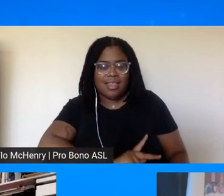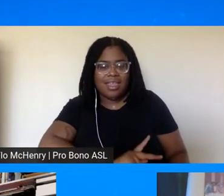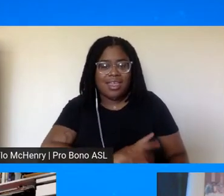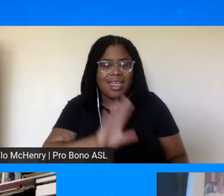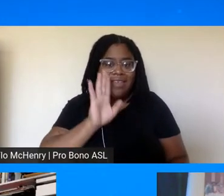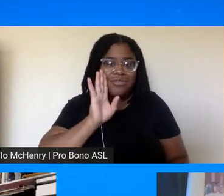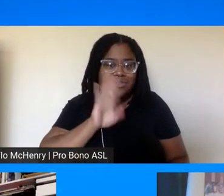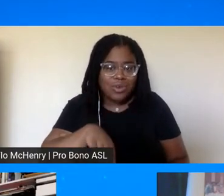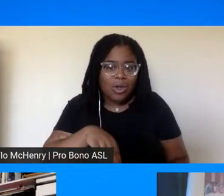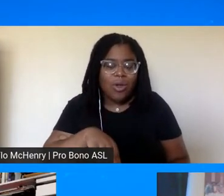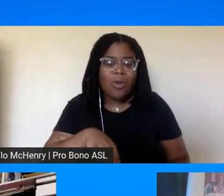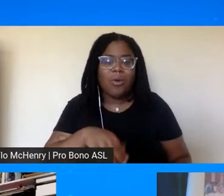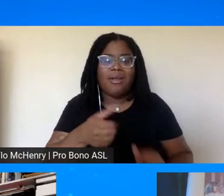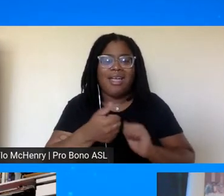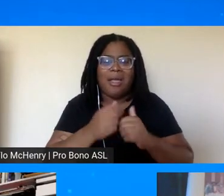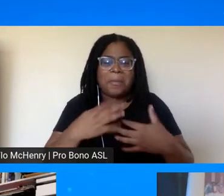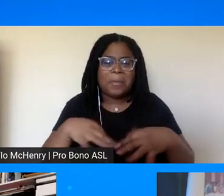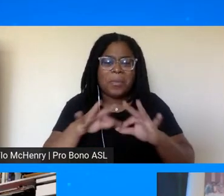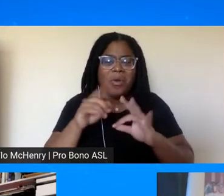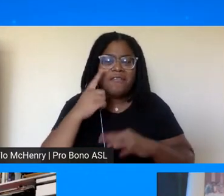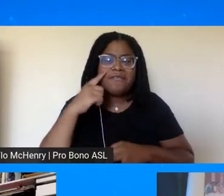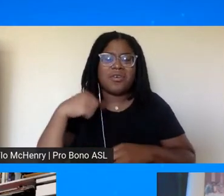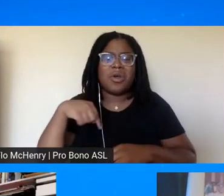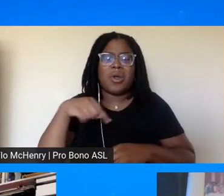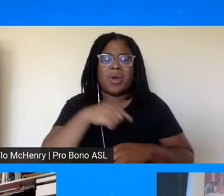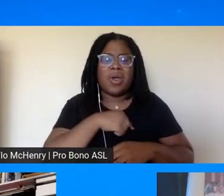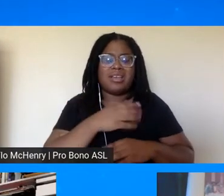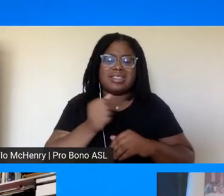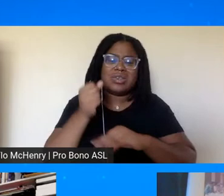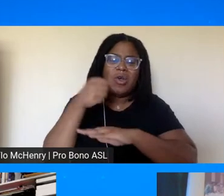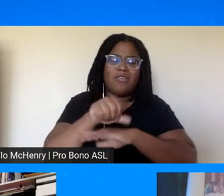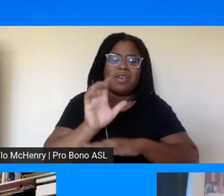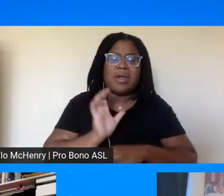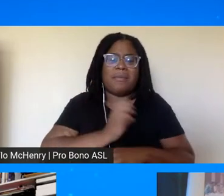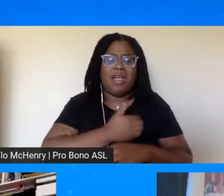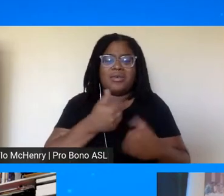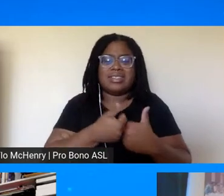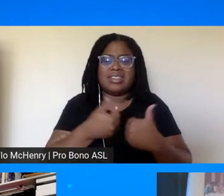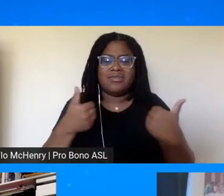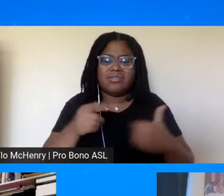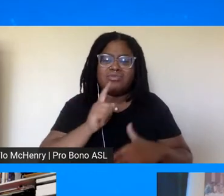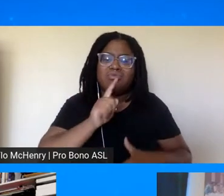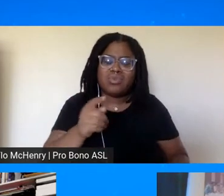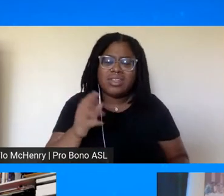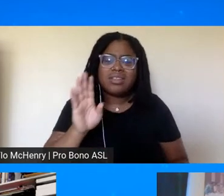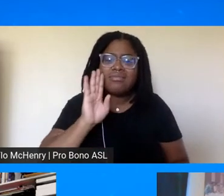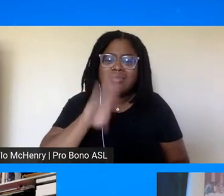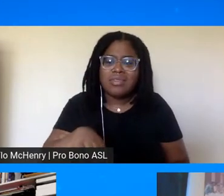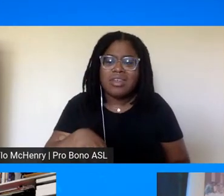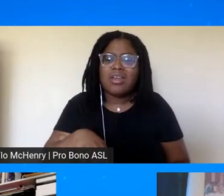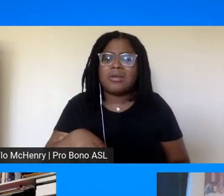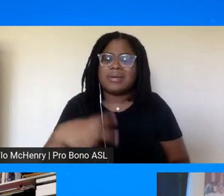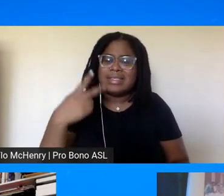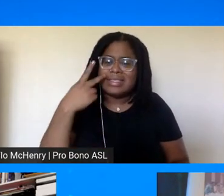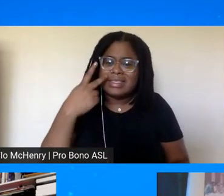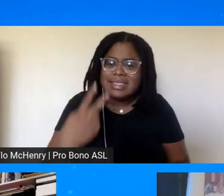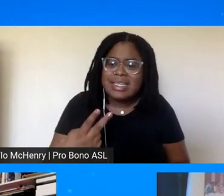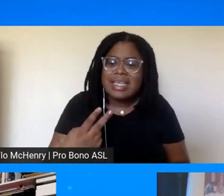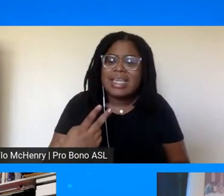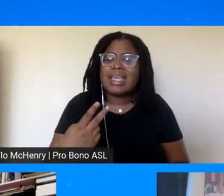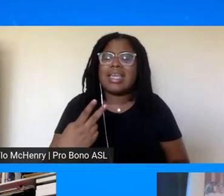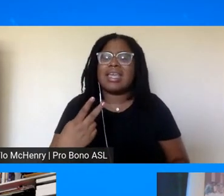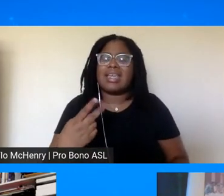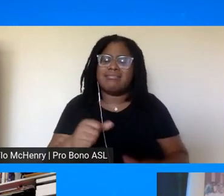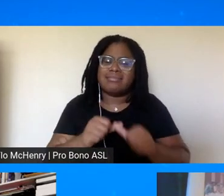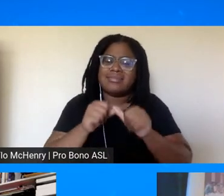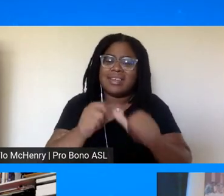is for us to overcome our you know our divisions um to really you know transcend because the